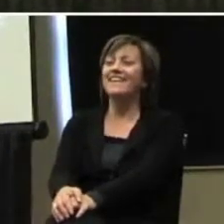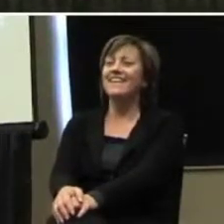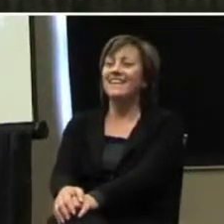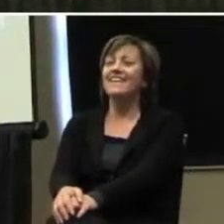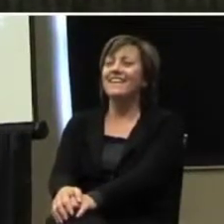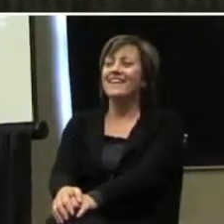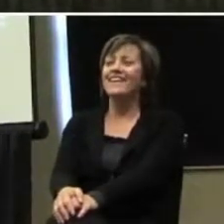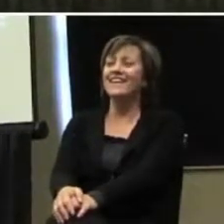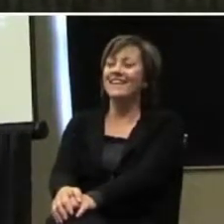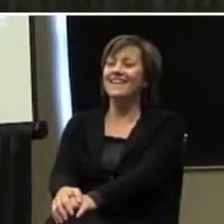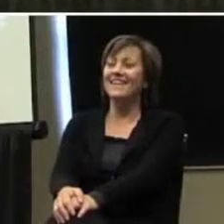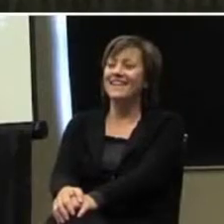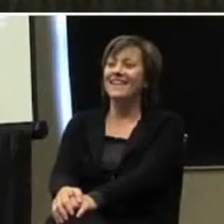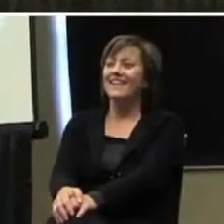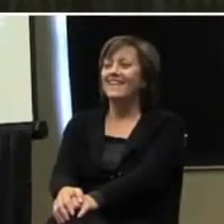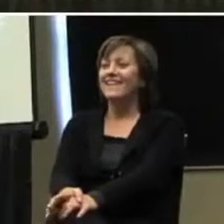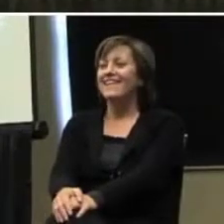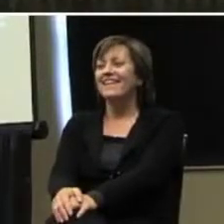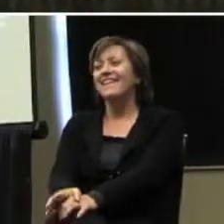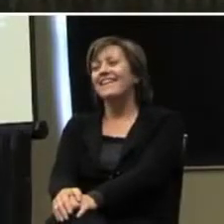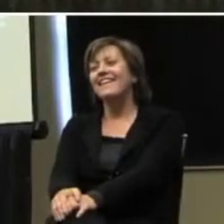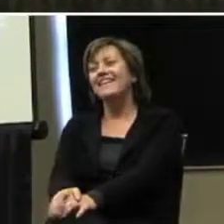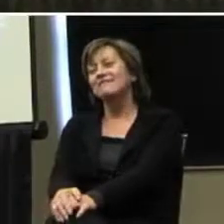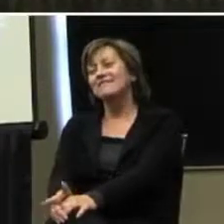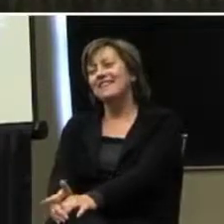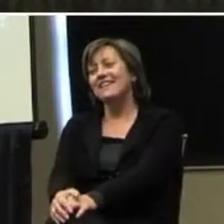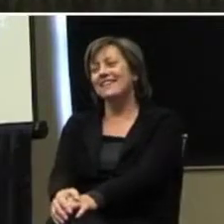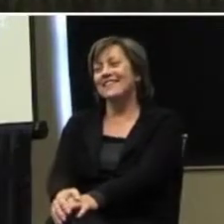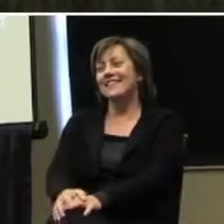Does anybody see where my new slide went? This is such a weird view.